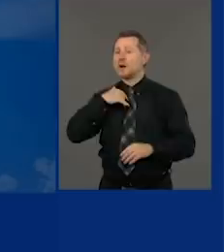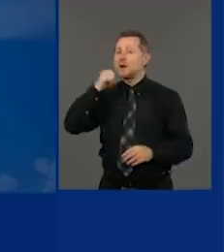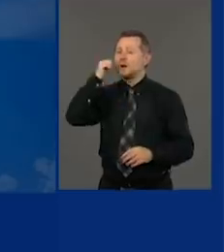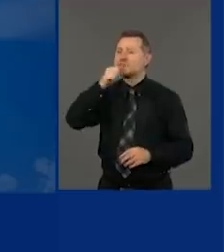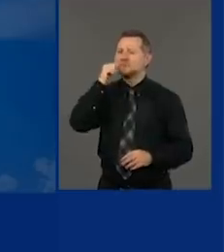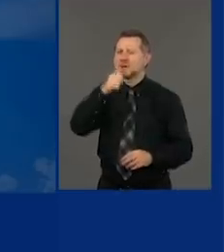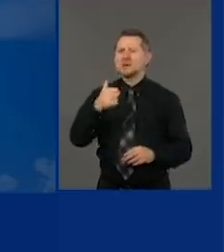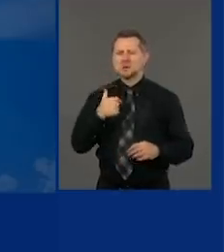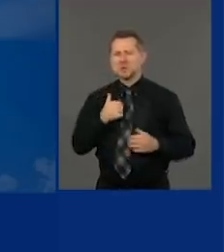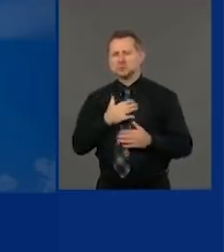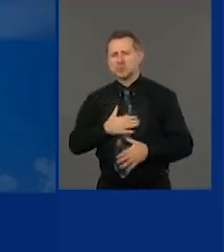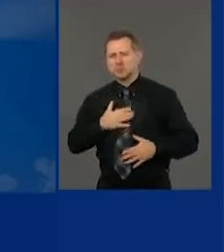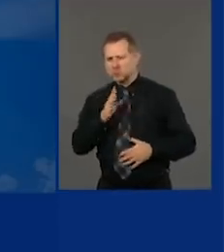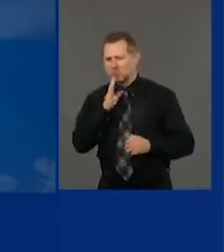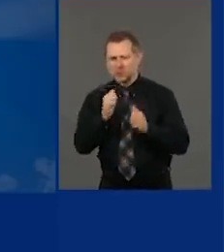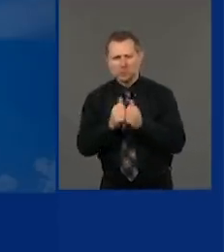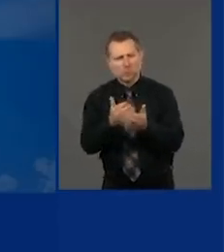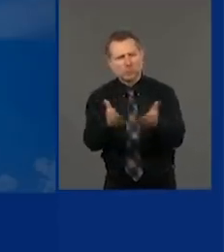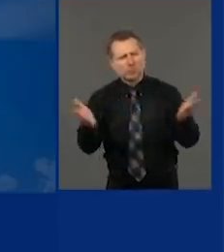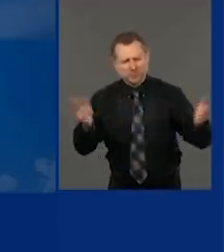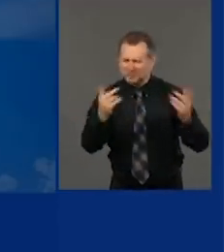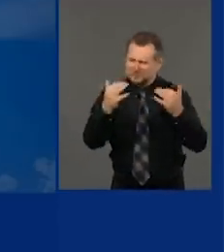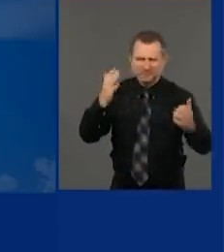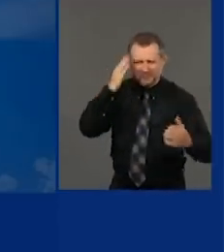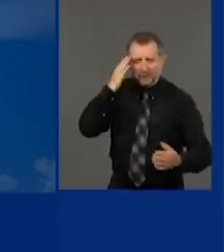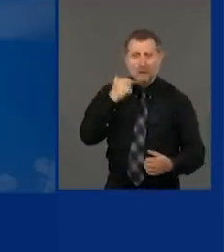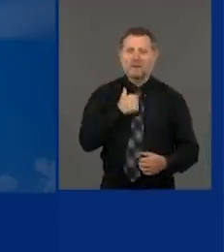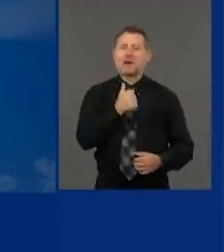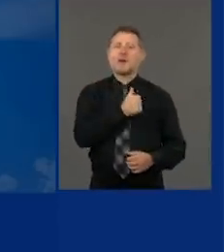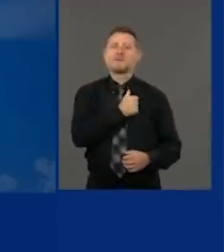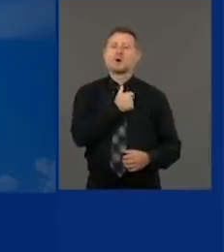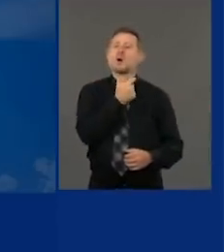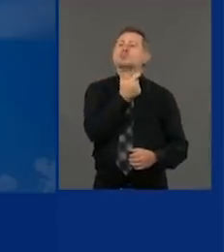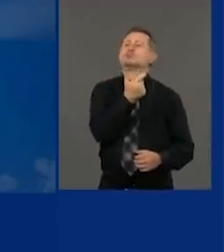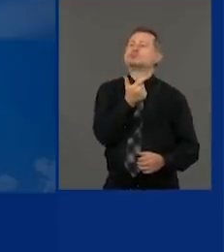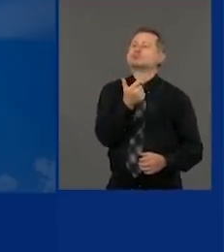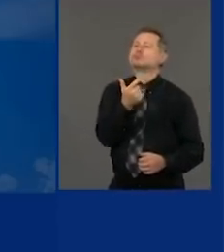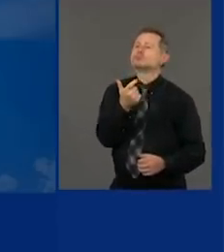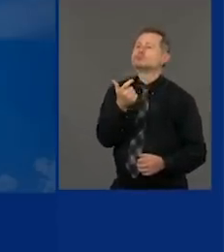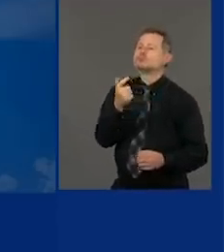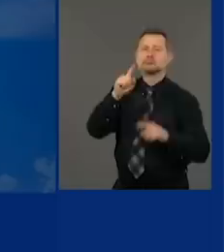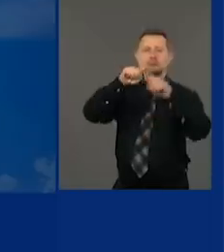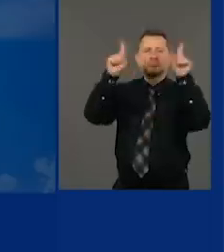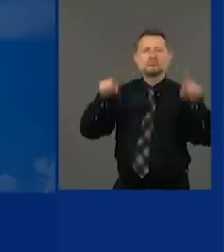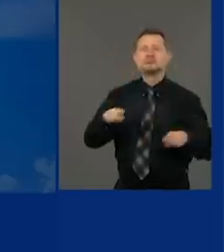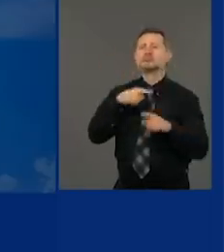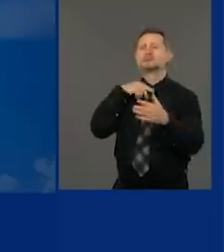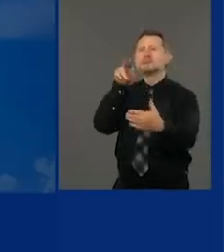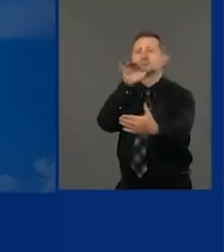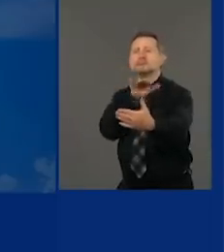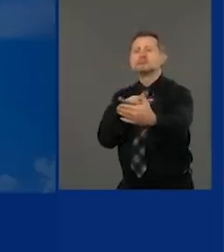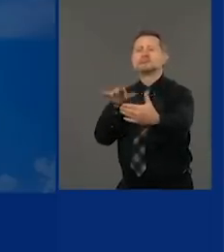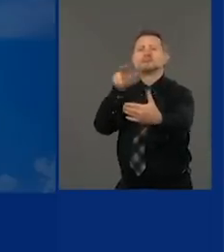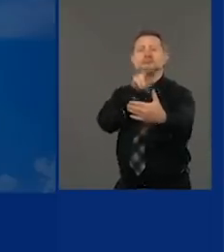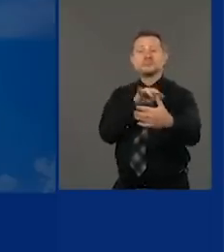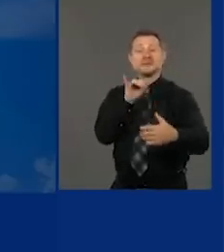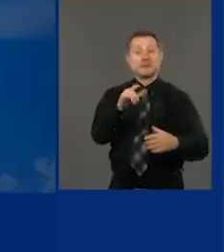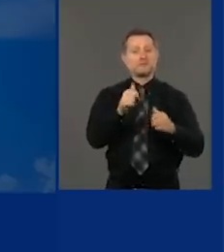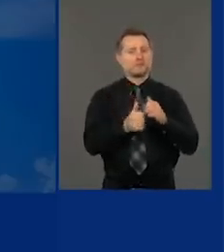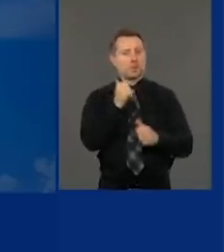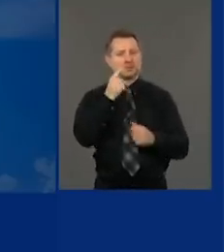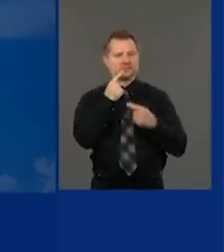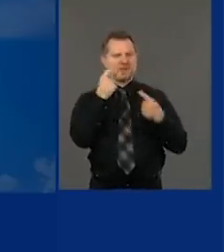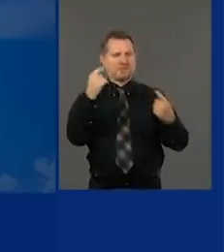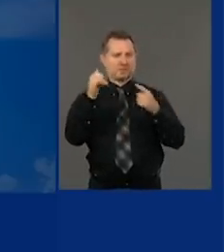you guys. But I could go and just use a different side of my brain. And this was the most famous, the